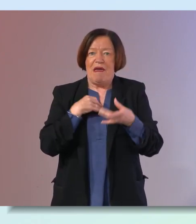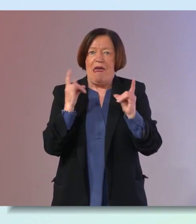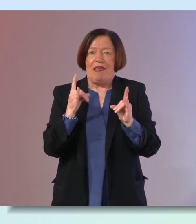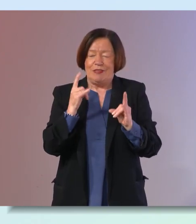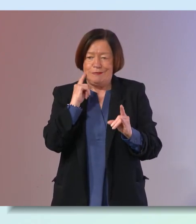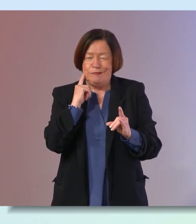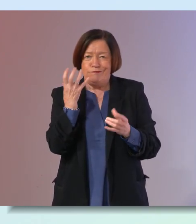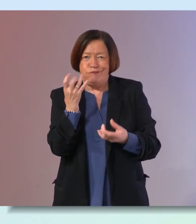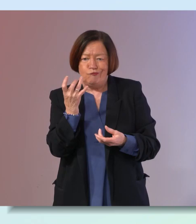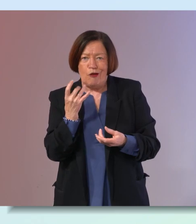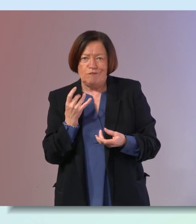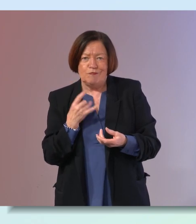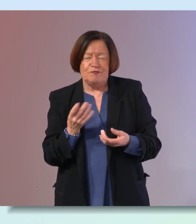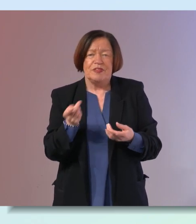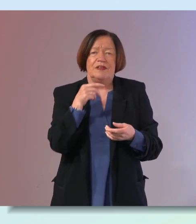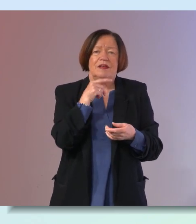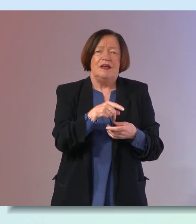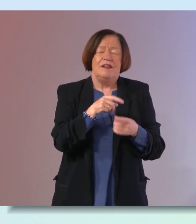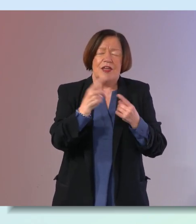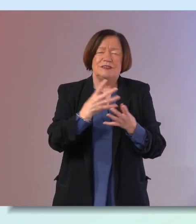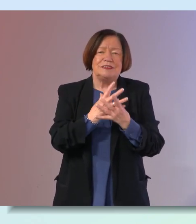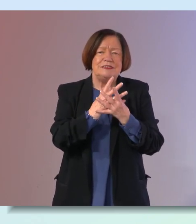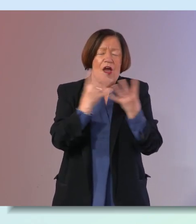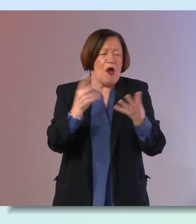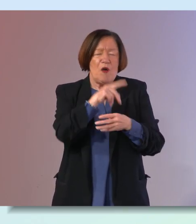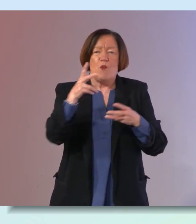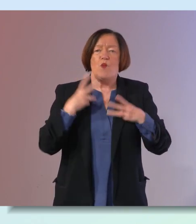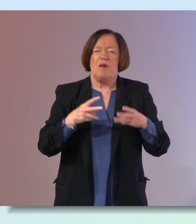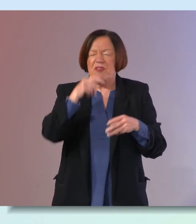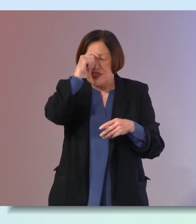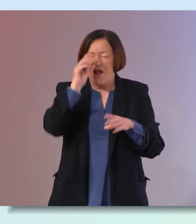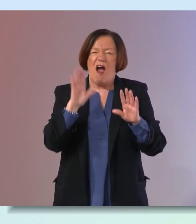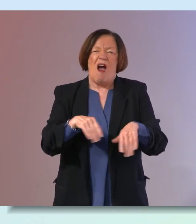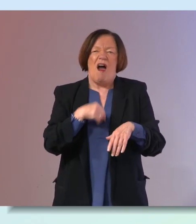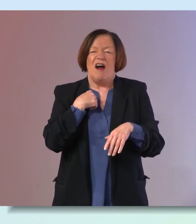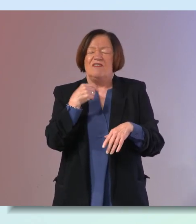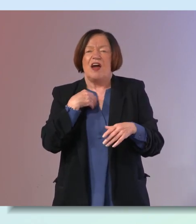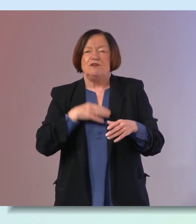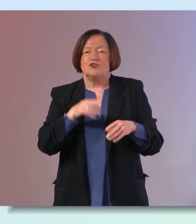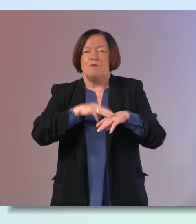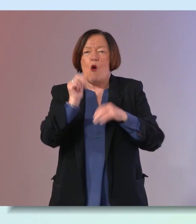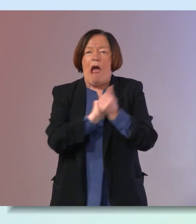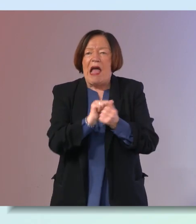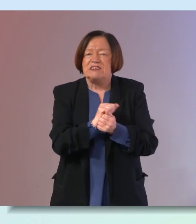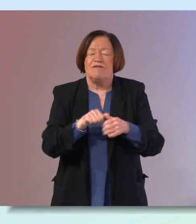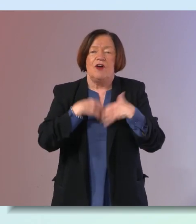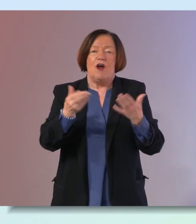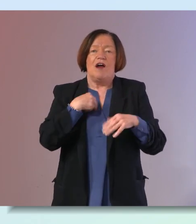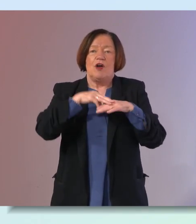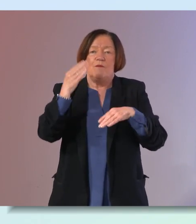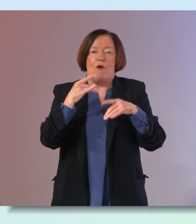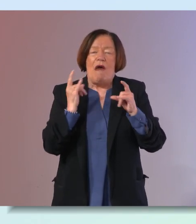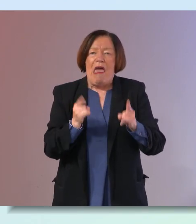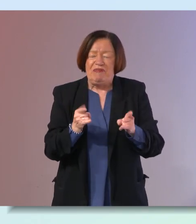checked and and there's an incredible tendency for women to think oh well if i were just a bit more active and if i were a bit more